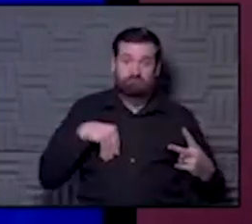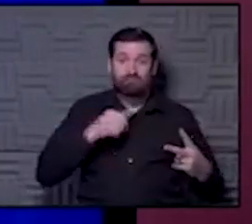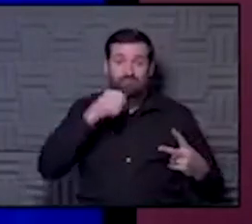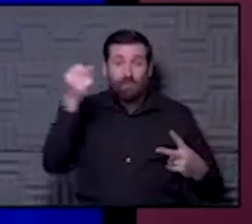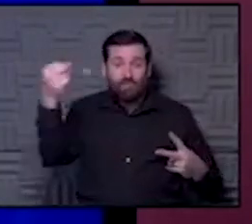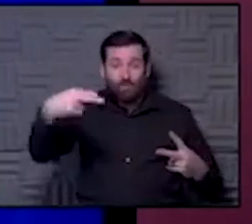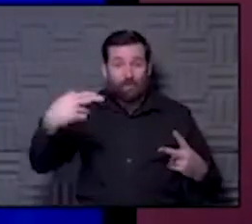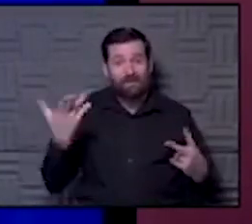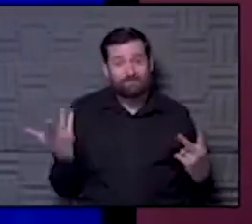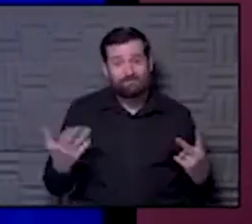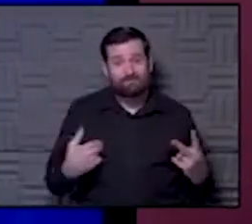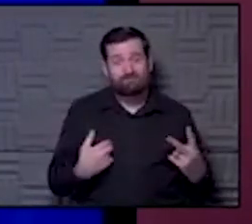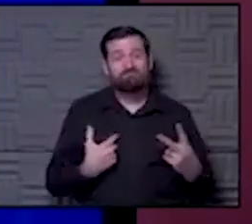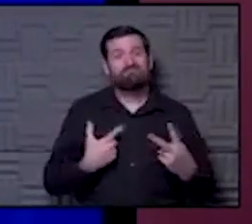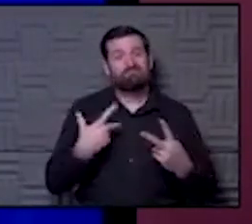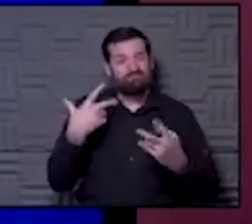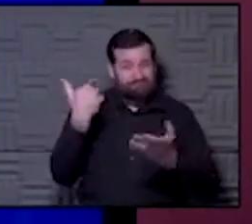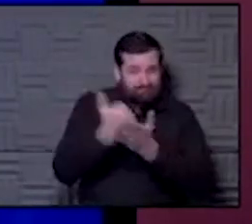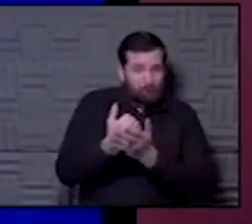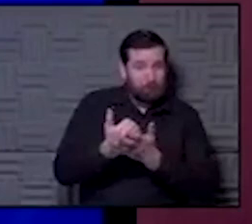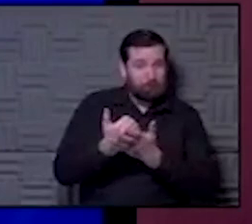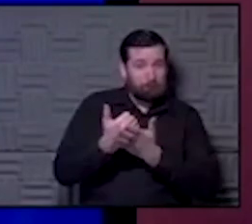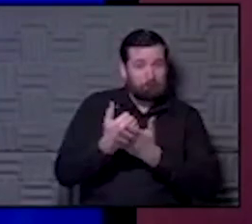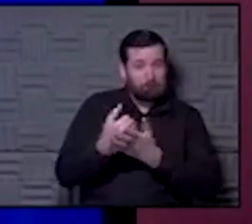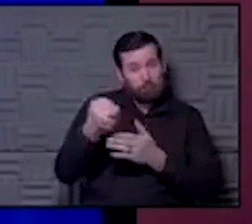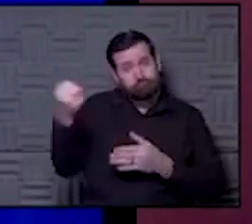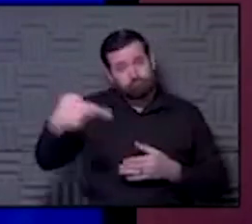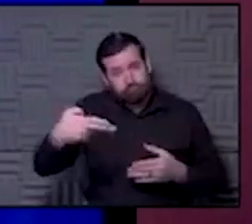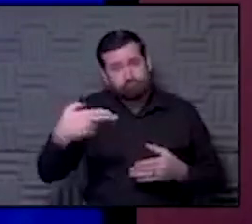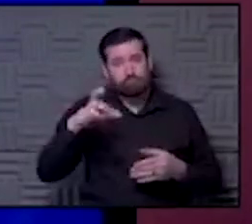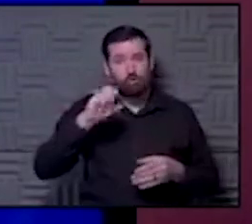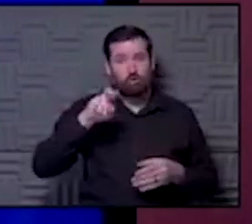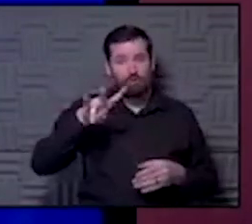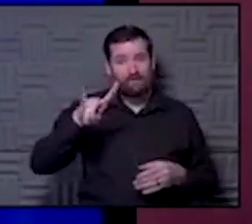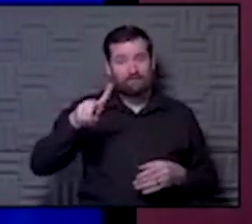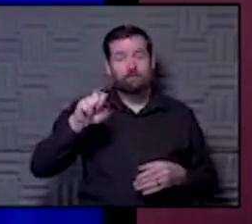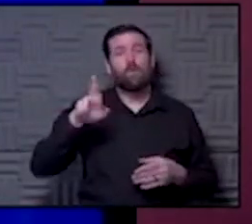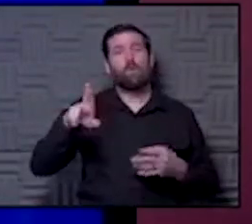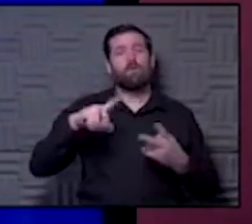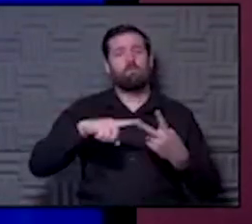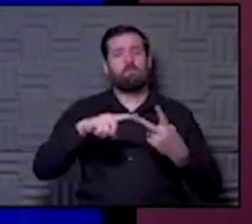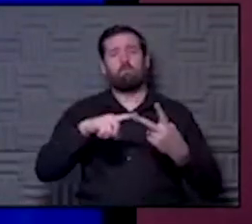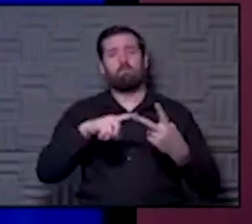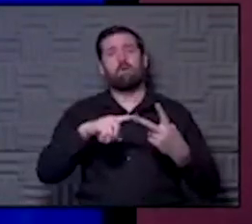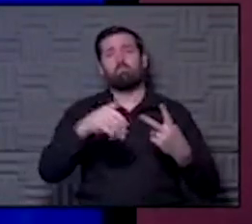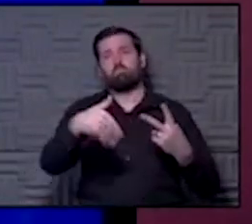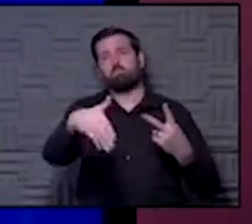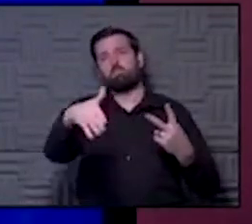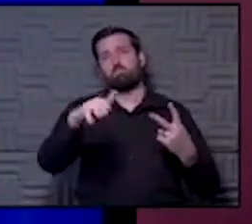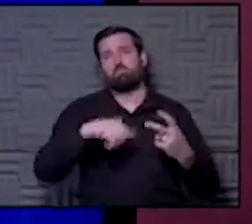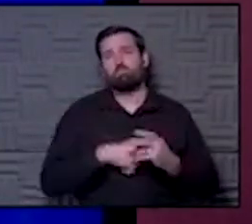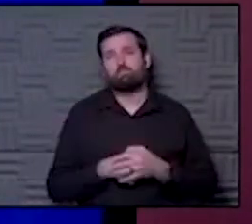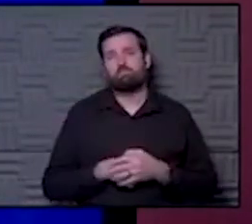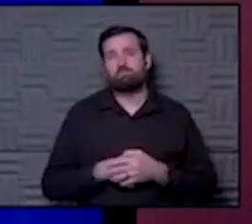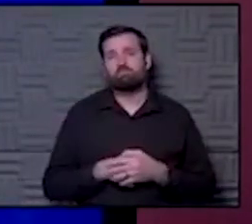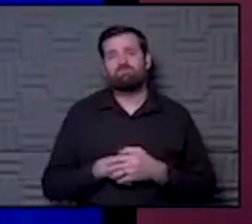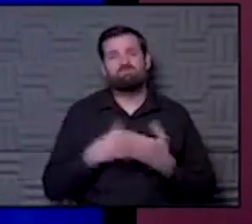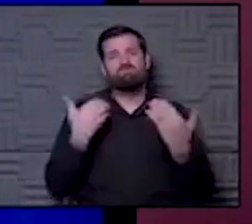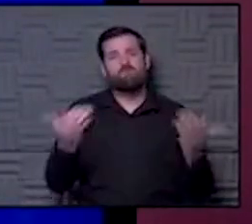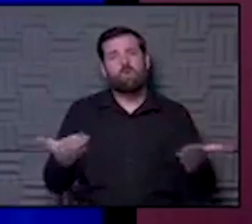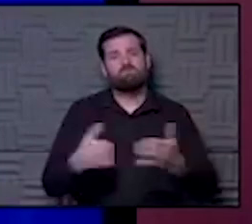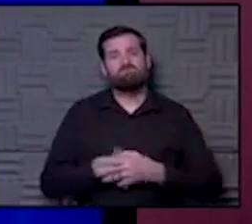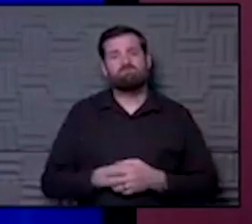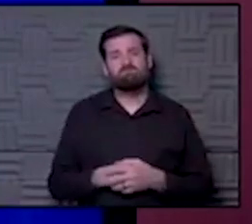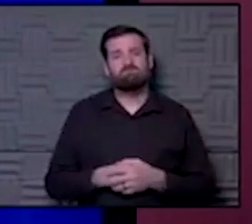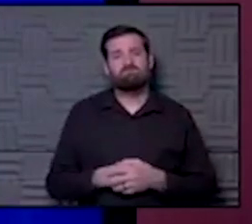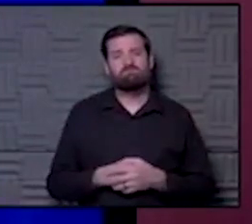away your shot, and begin to help us beat coronavirus or say, Corona, go ahead, take a step in front